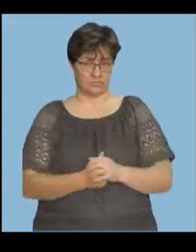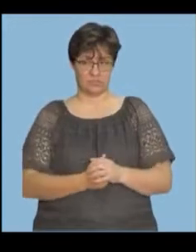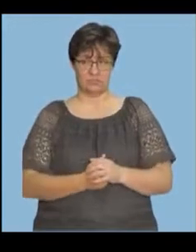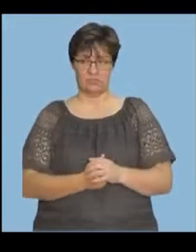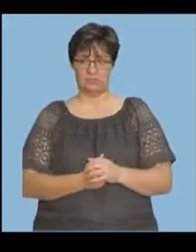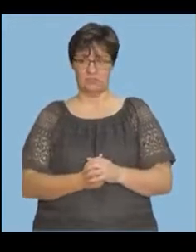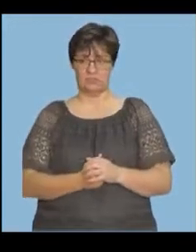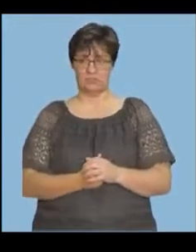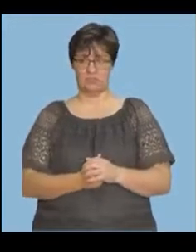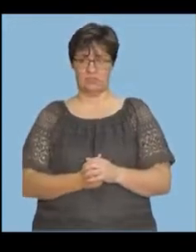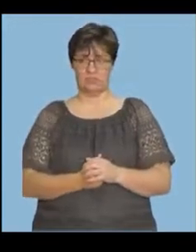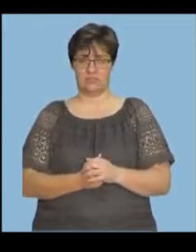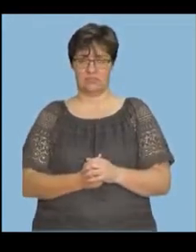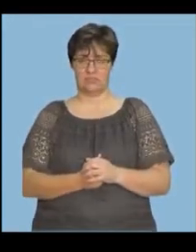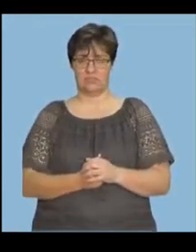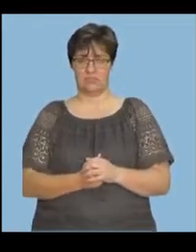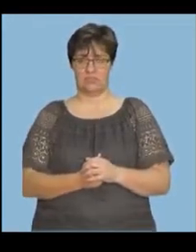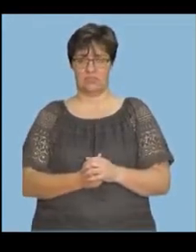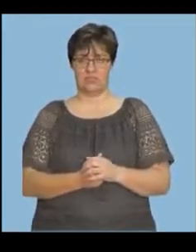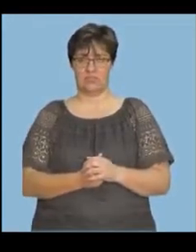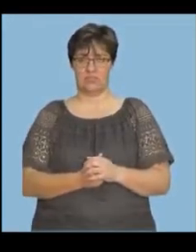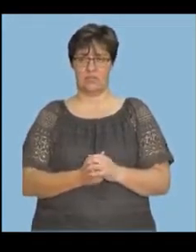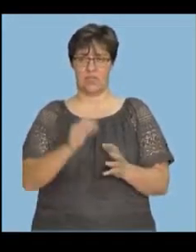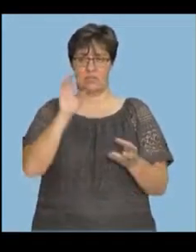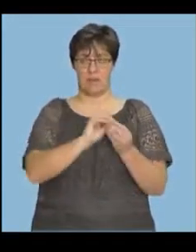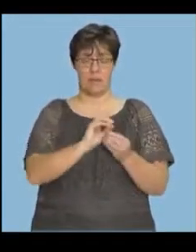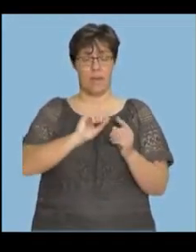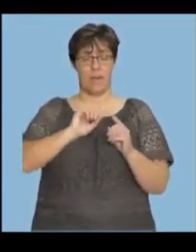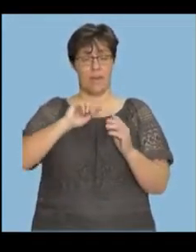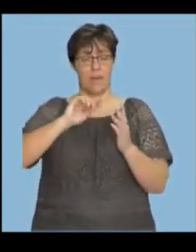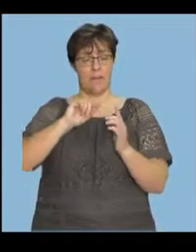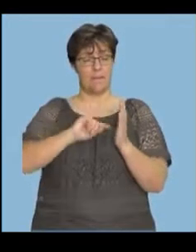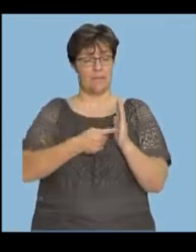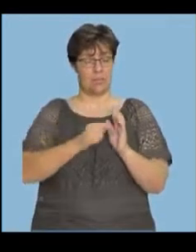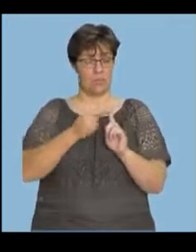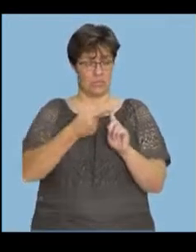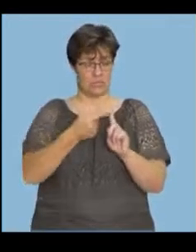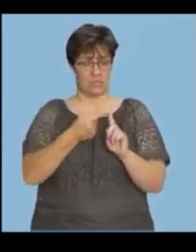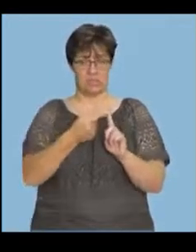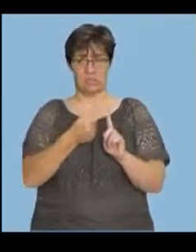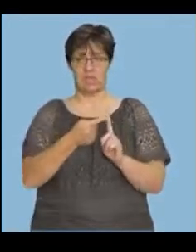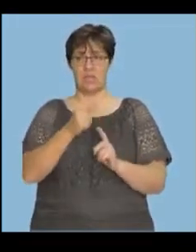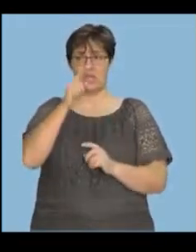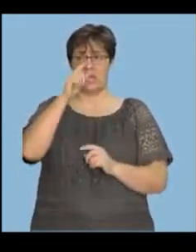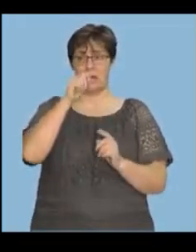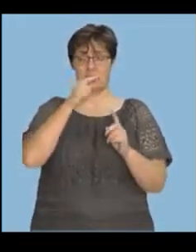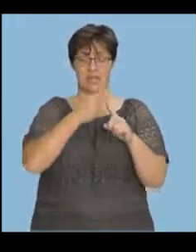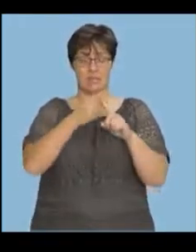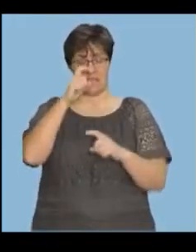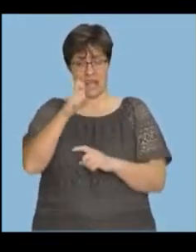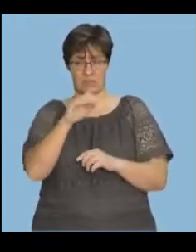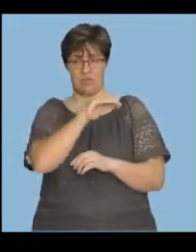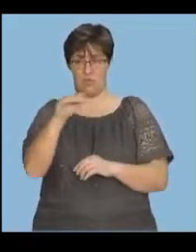here is sum midpoint. midpoint times x over the sum of frequency,